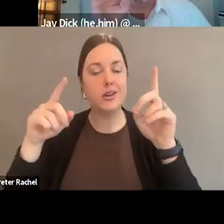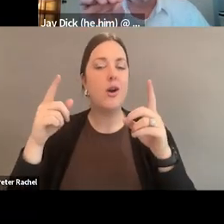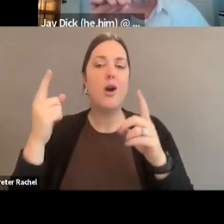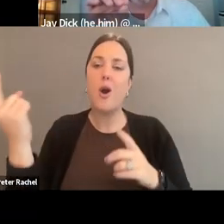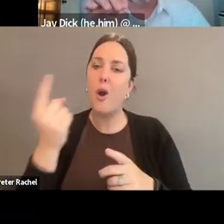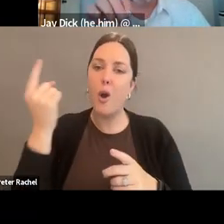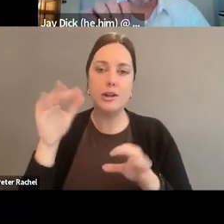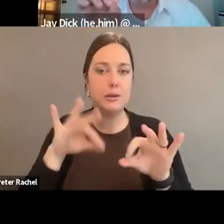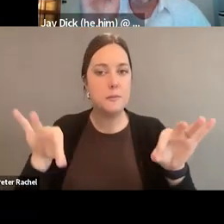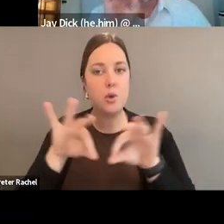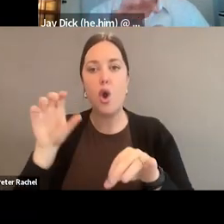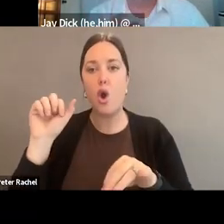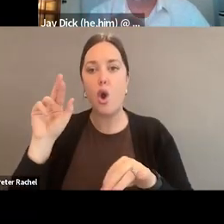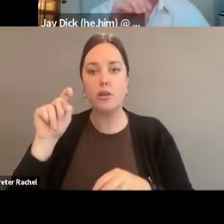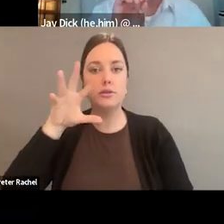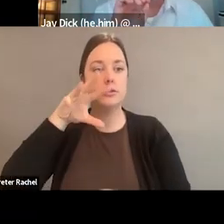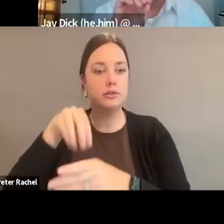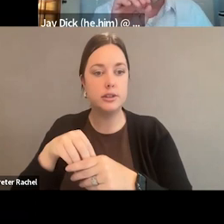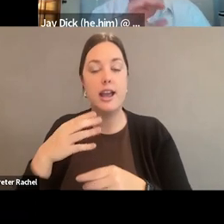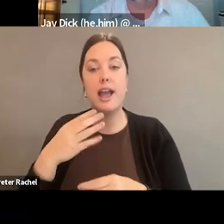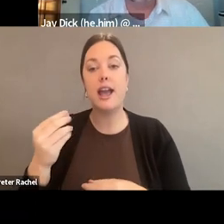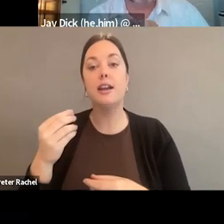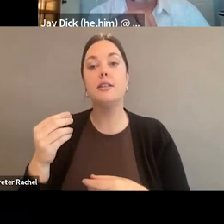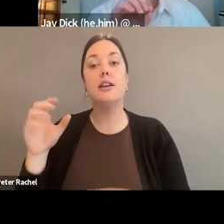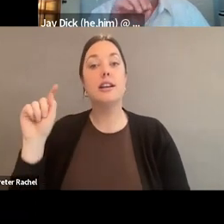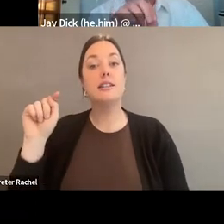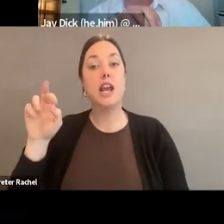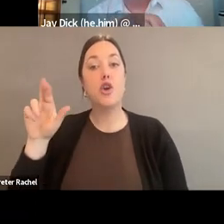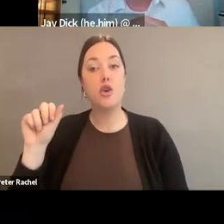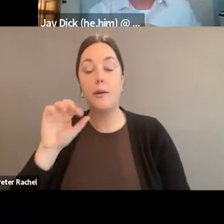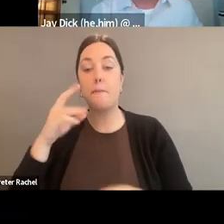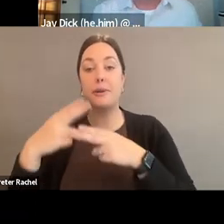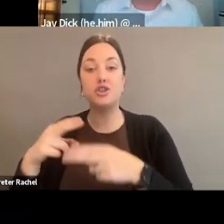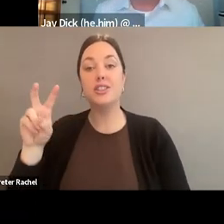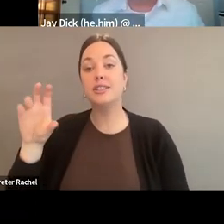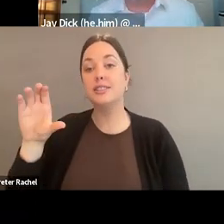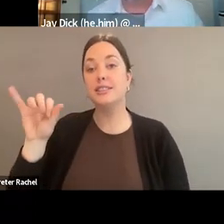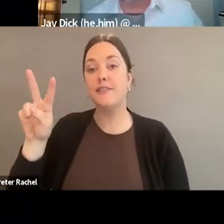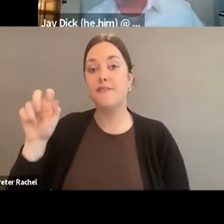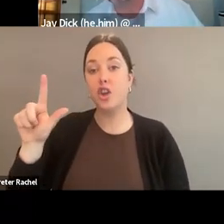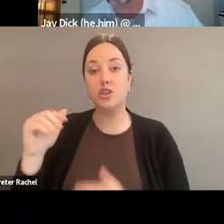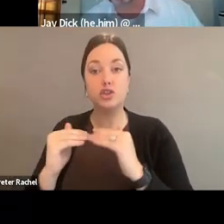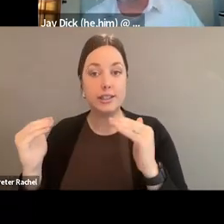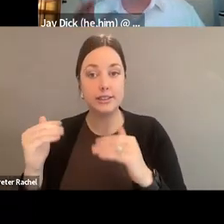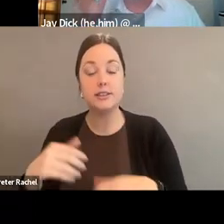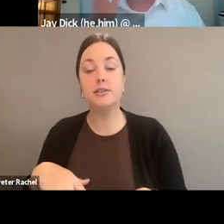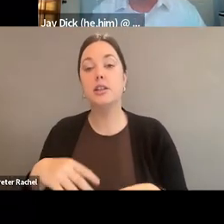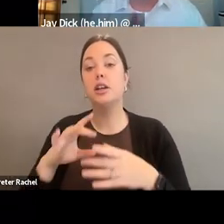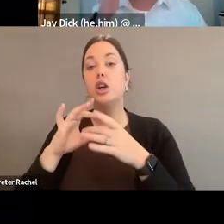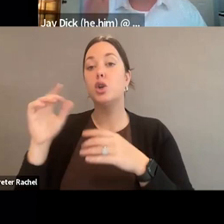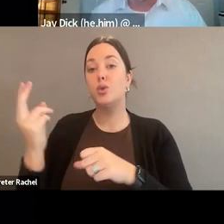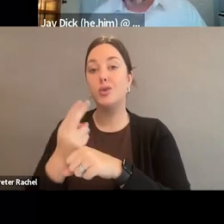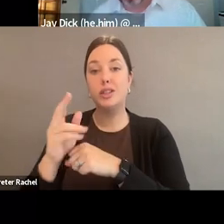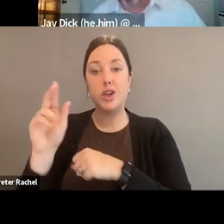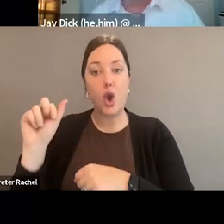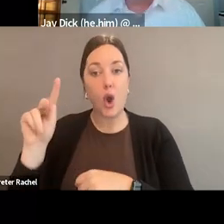again, we're going to see stuff like this. And then stuff that Tara has mentioned, civil justice. And so, using the arts to promote equitable reforms. I've been hearing